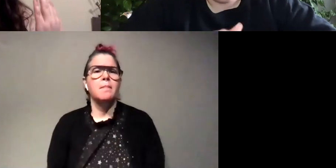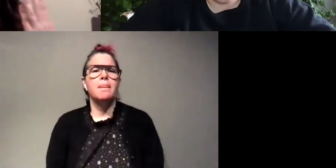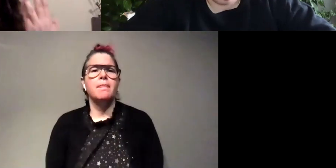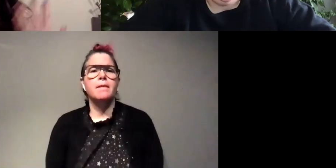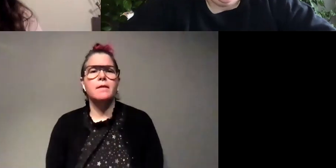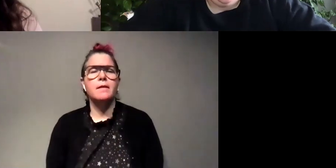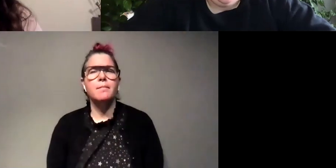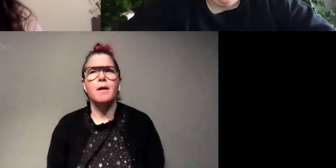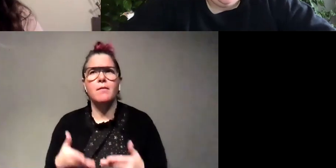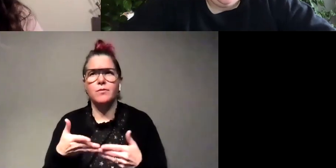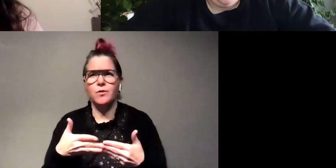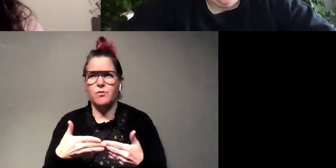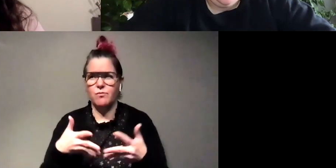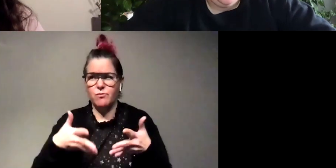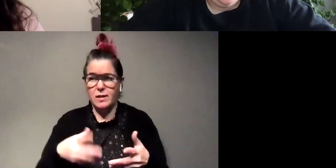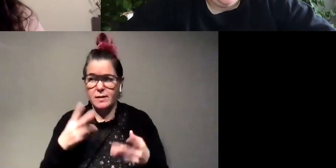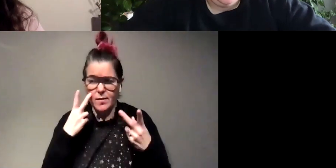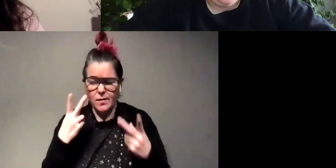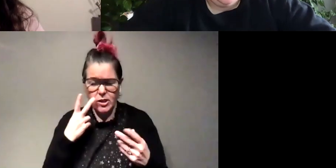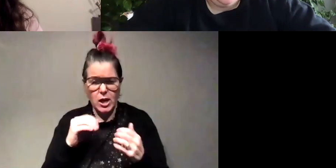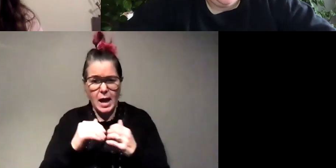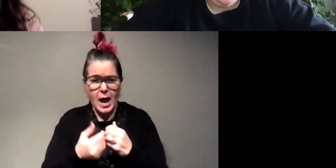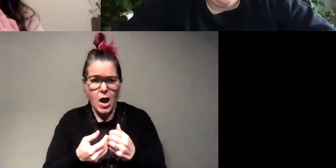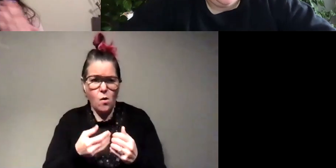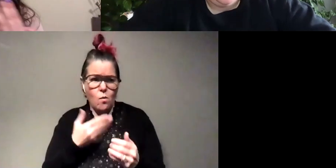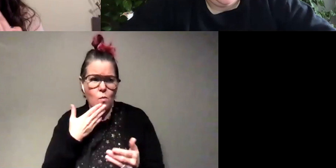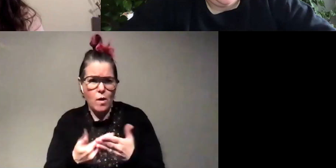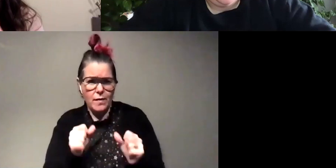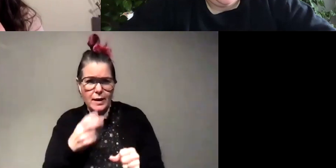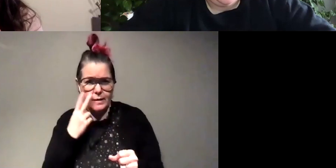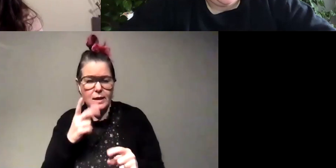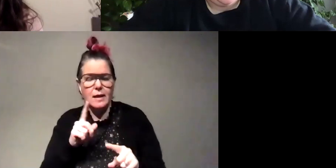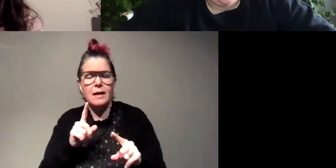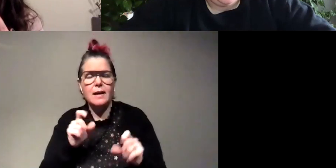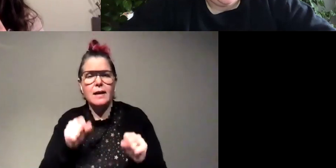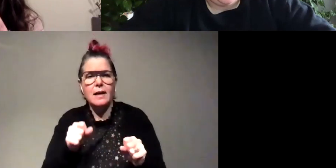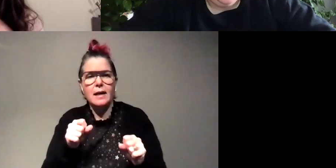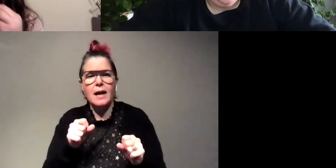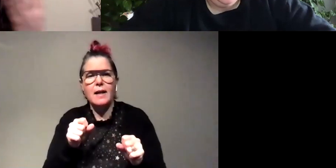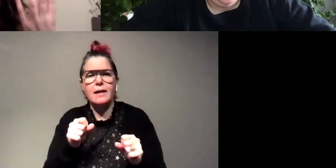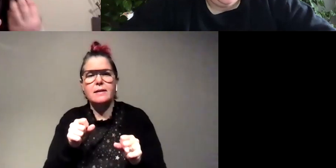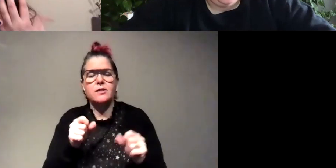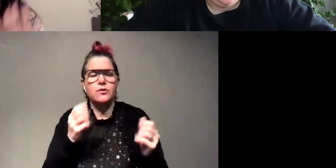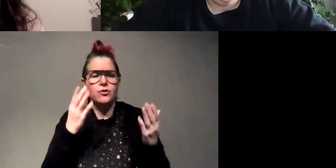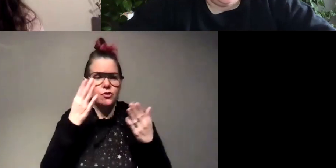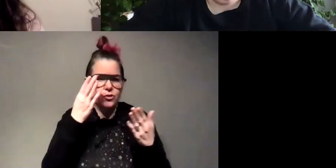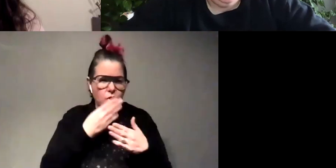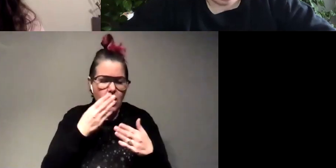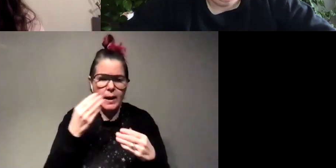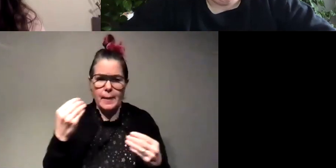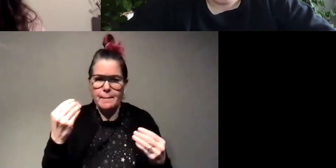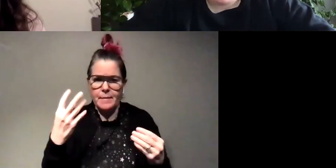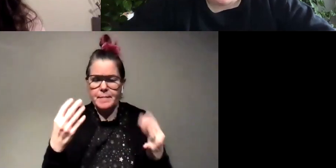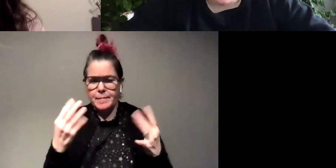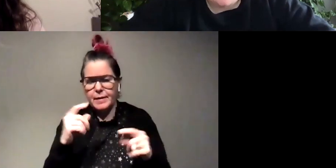of their vision i'm not sure how well they actually see but they're really good at distinguishing like that contrast between dark and then the yellow or green flash